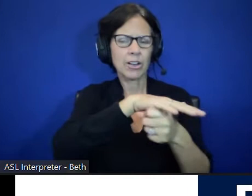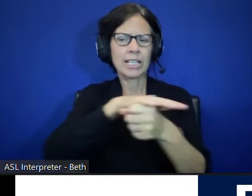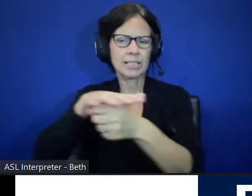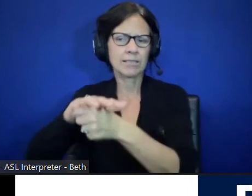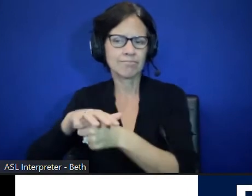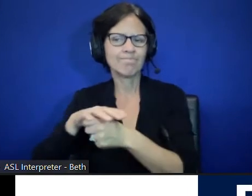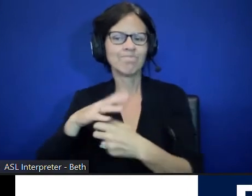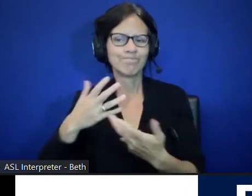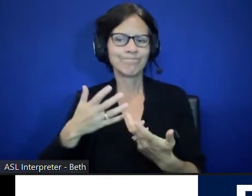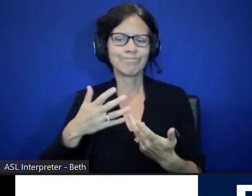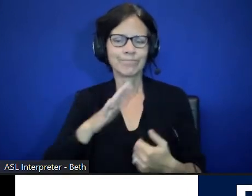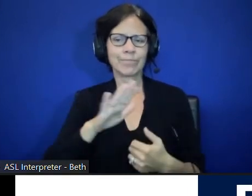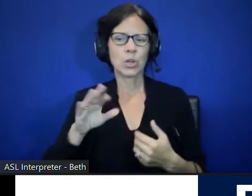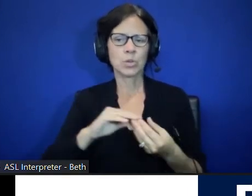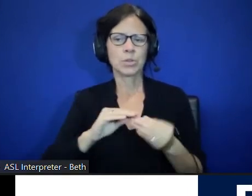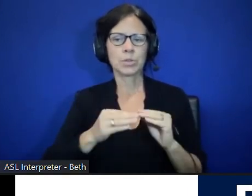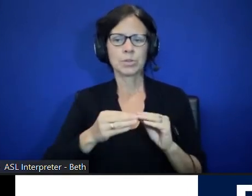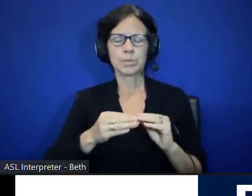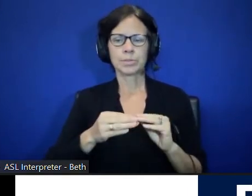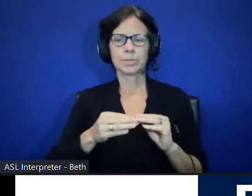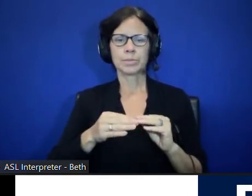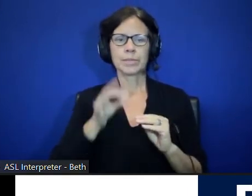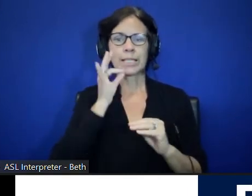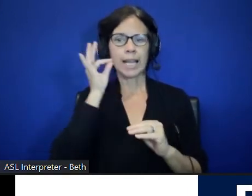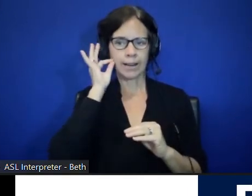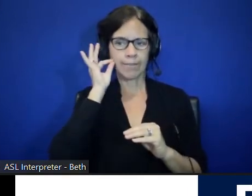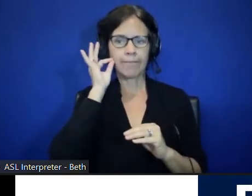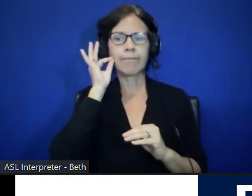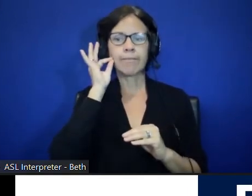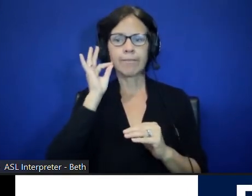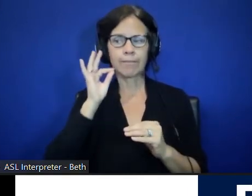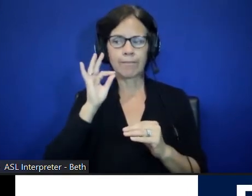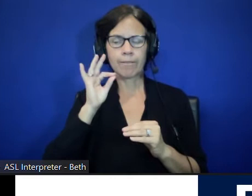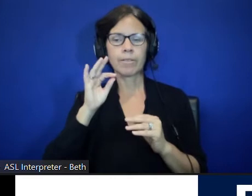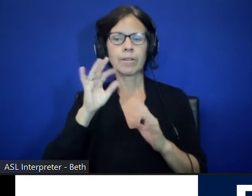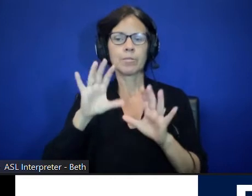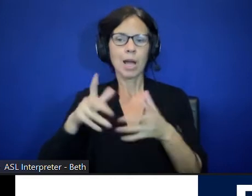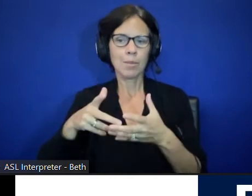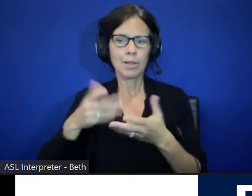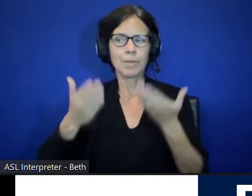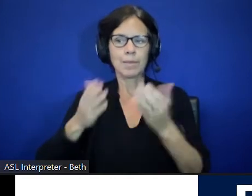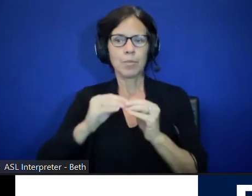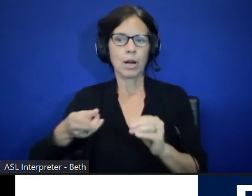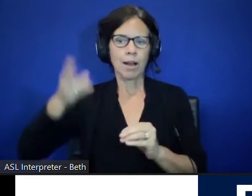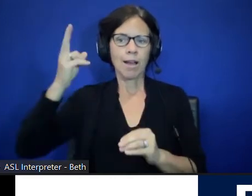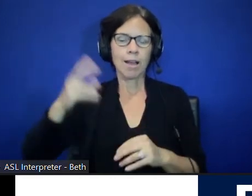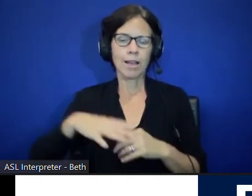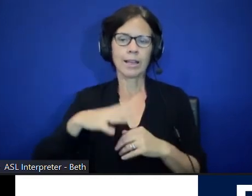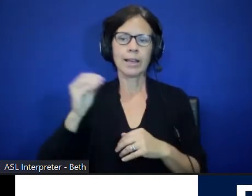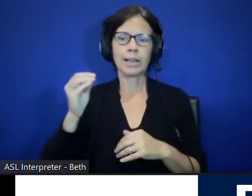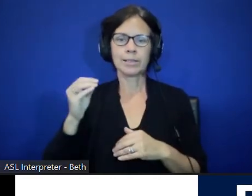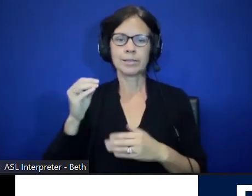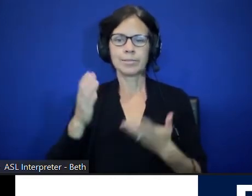Native American population may be higher, and it might also be an issue with